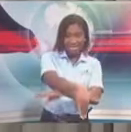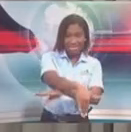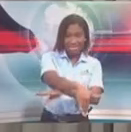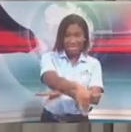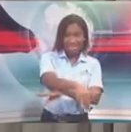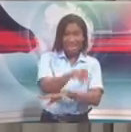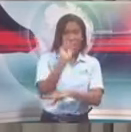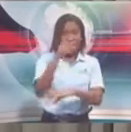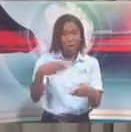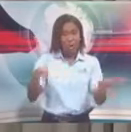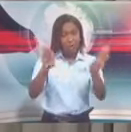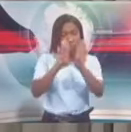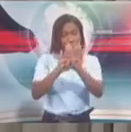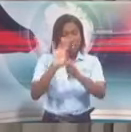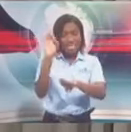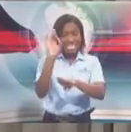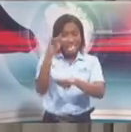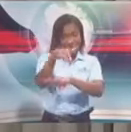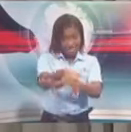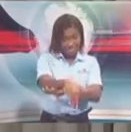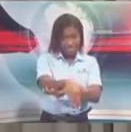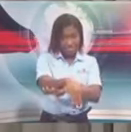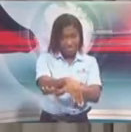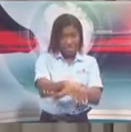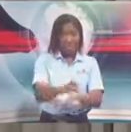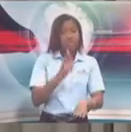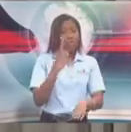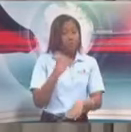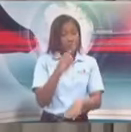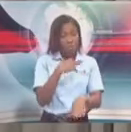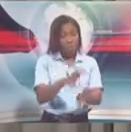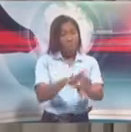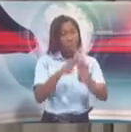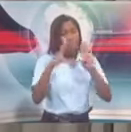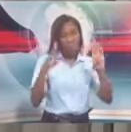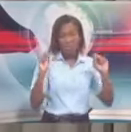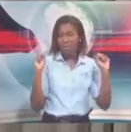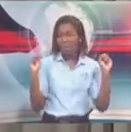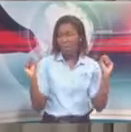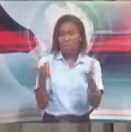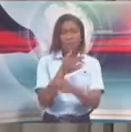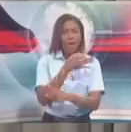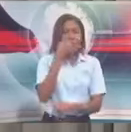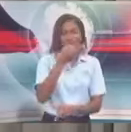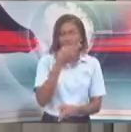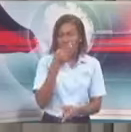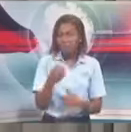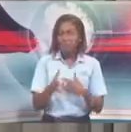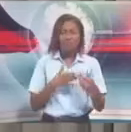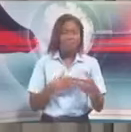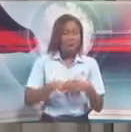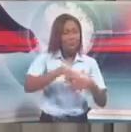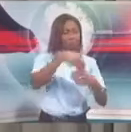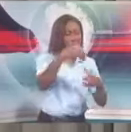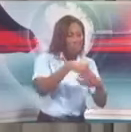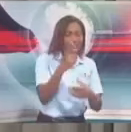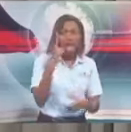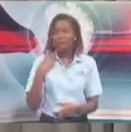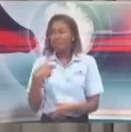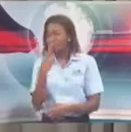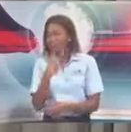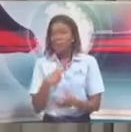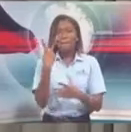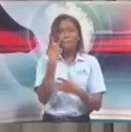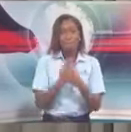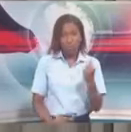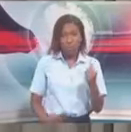we've opened back up that industry and it includes all of all of the food items, itinerant, non-itinerant, and you're allowed